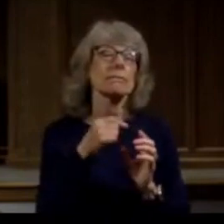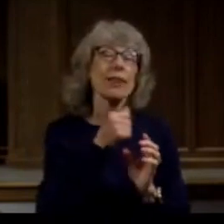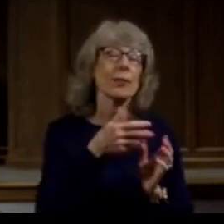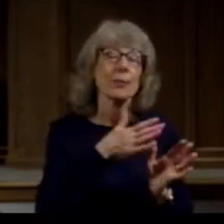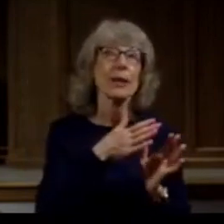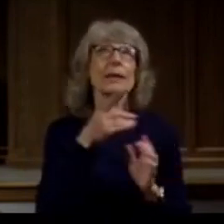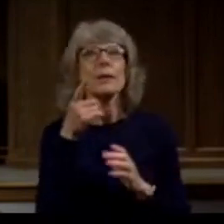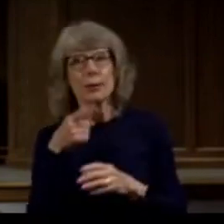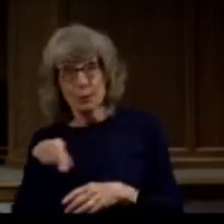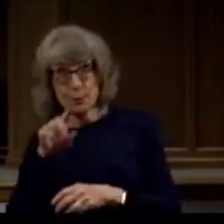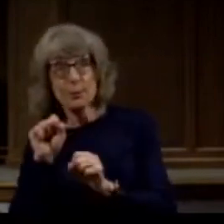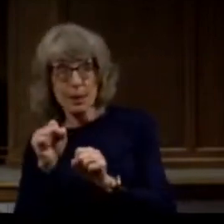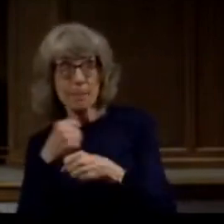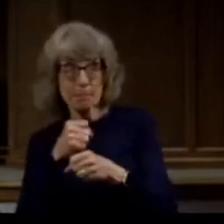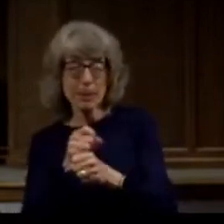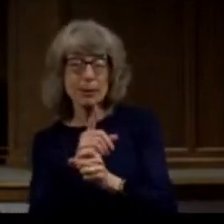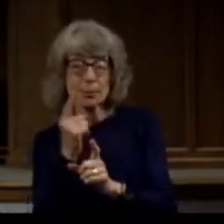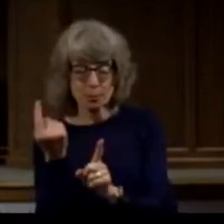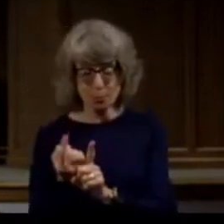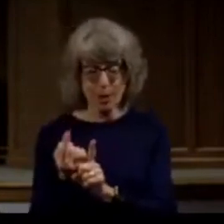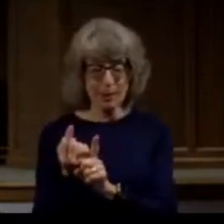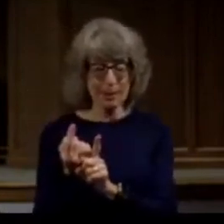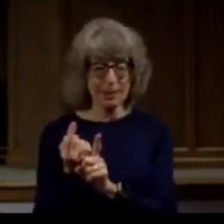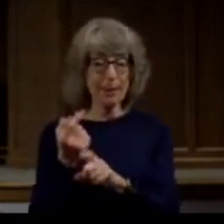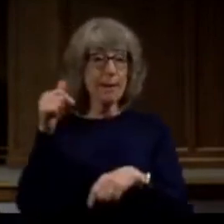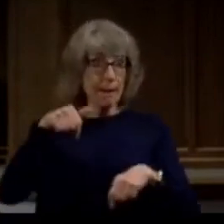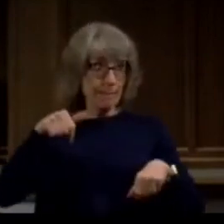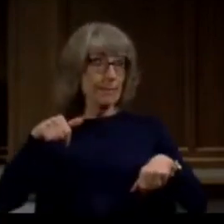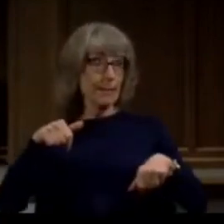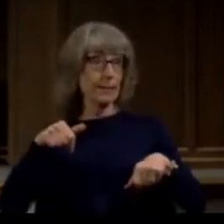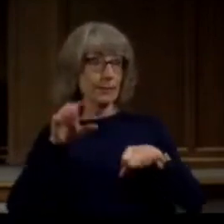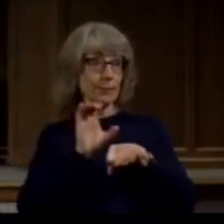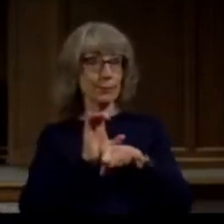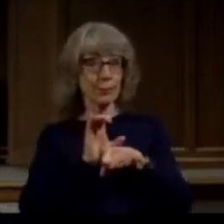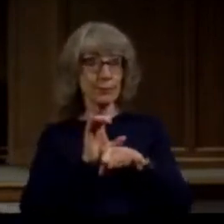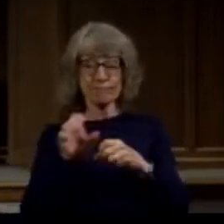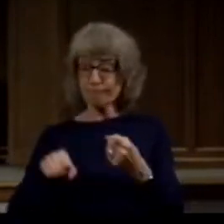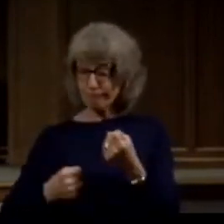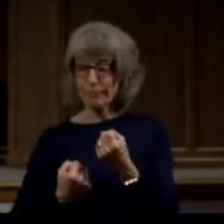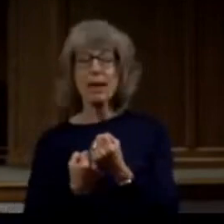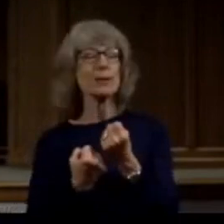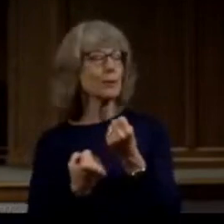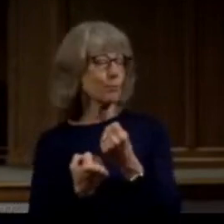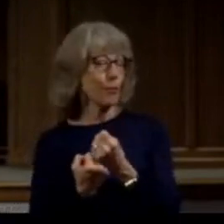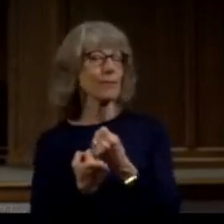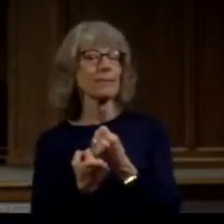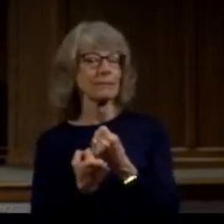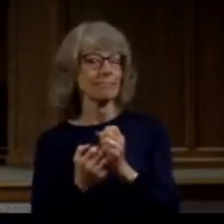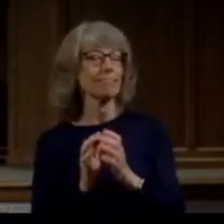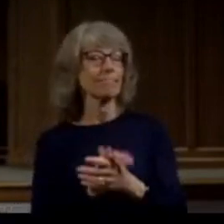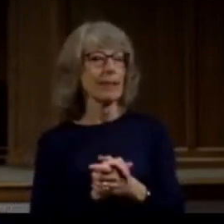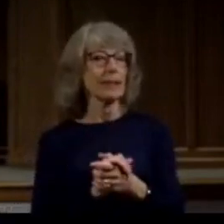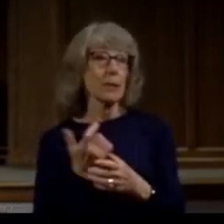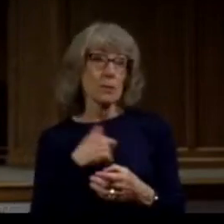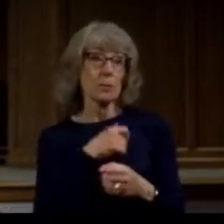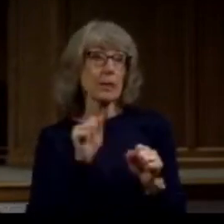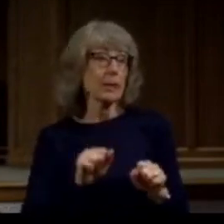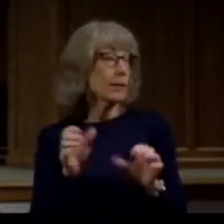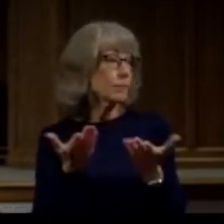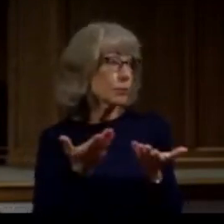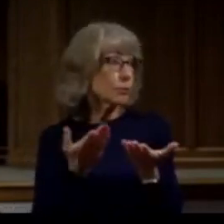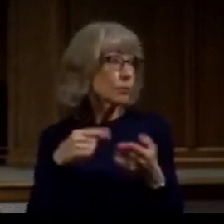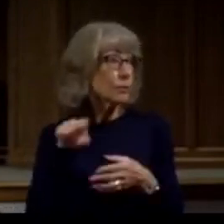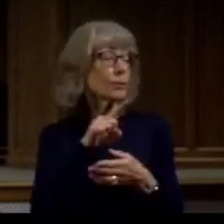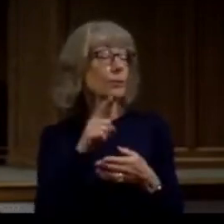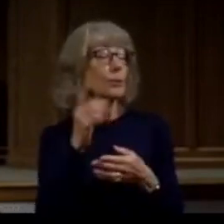you have never been in a more supportive room than this one right now and if we can serve you we would